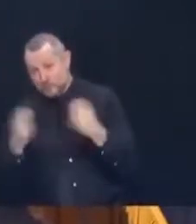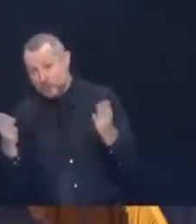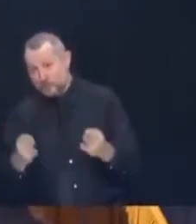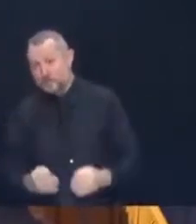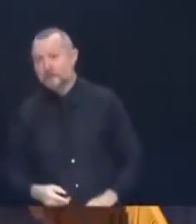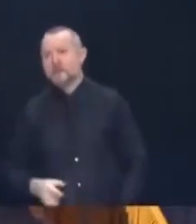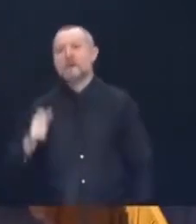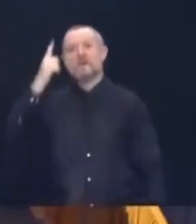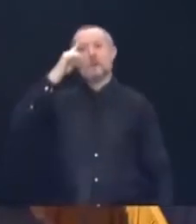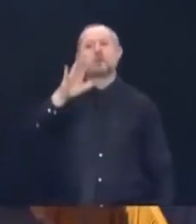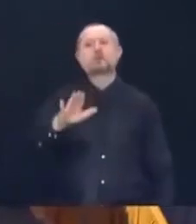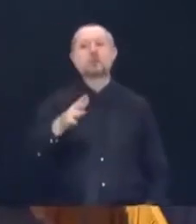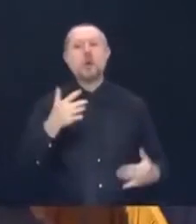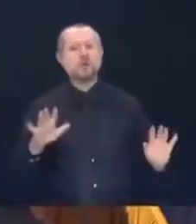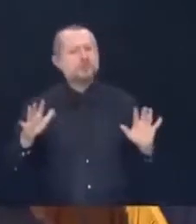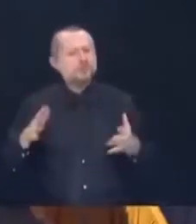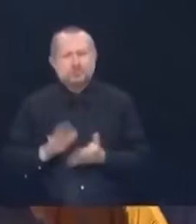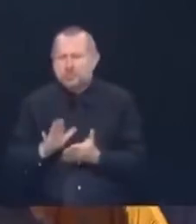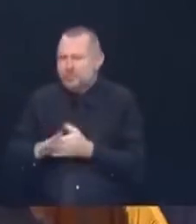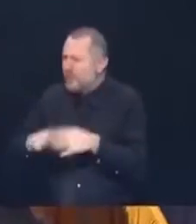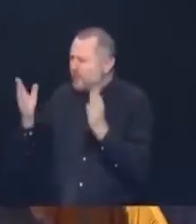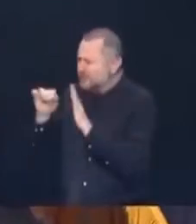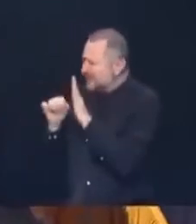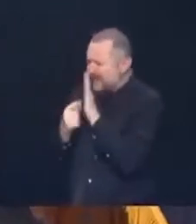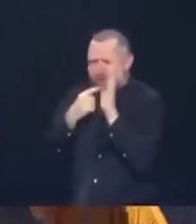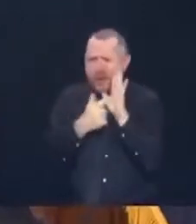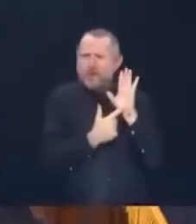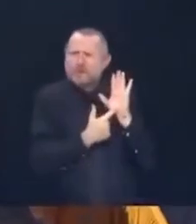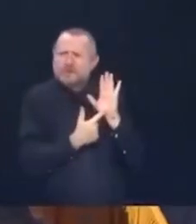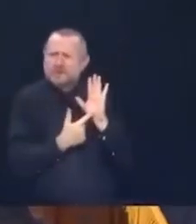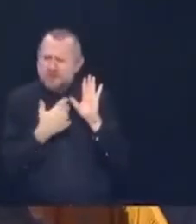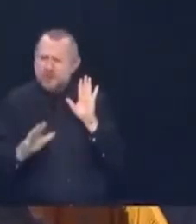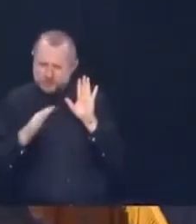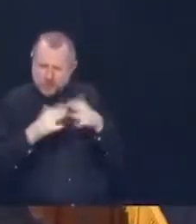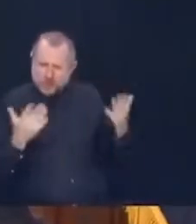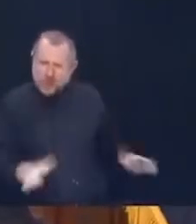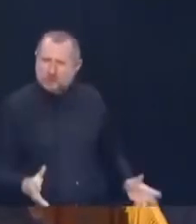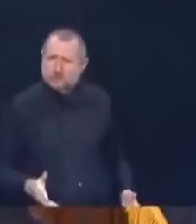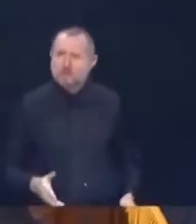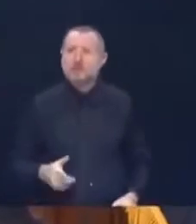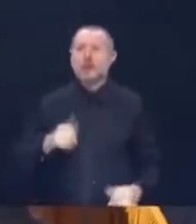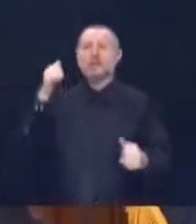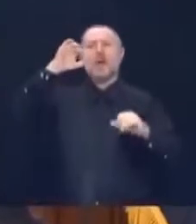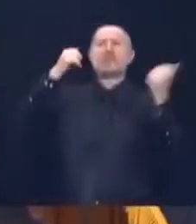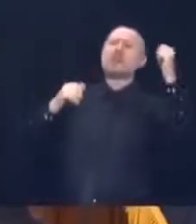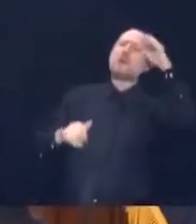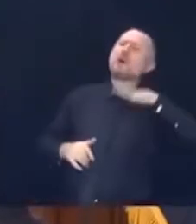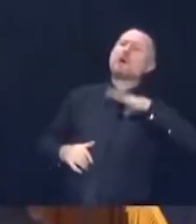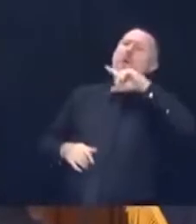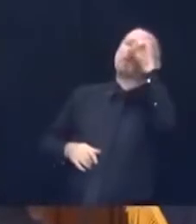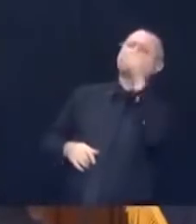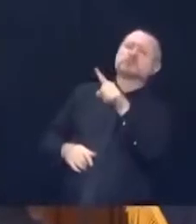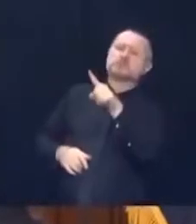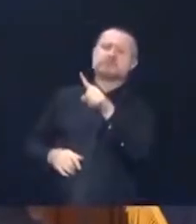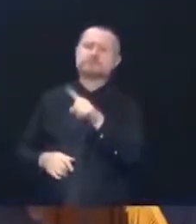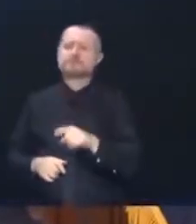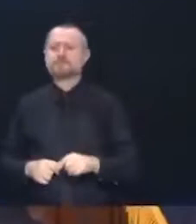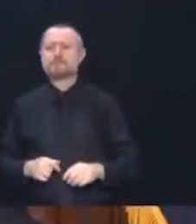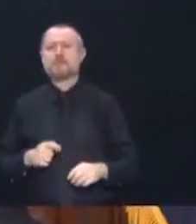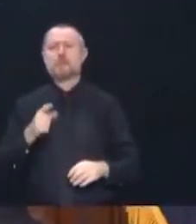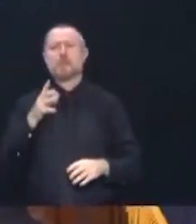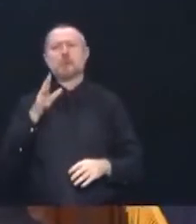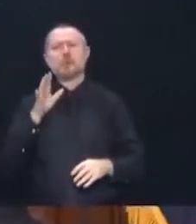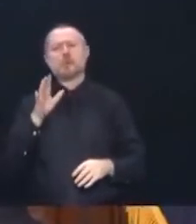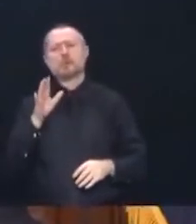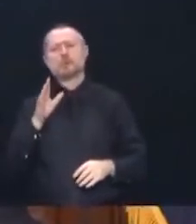open by state law. Will they be open tomorrow? That's the question. I think Jimmy's correct in asking that question. I don't think it's